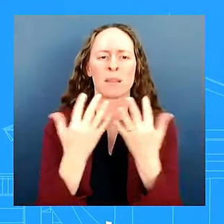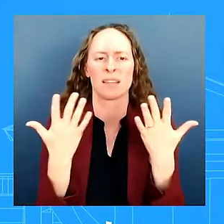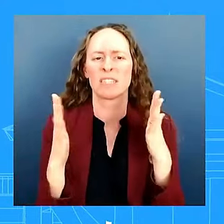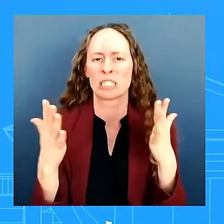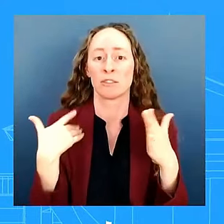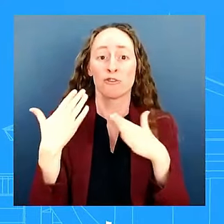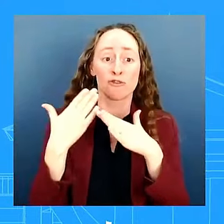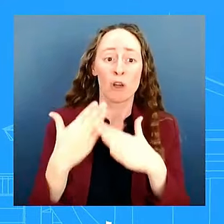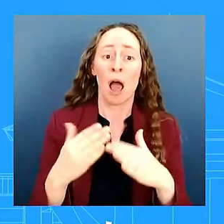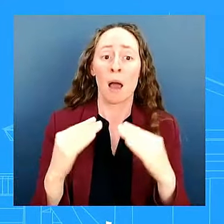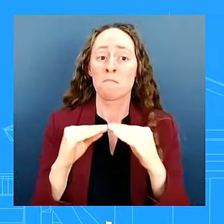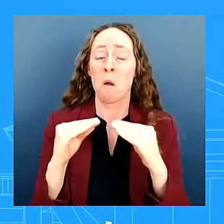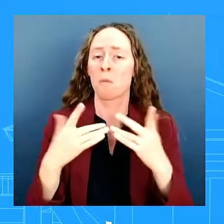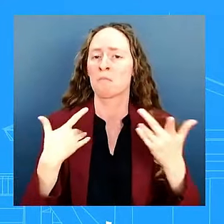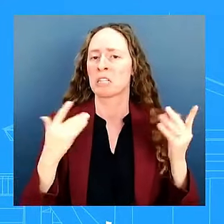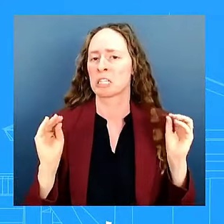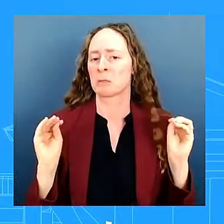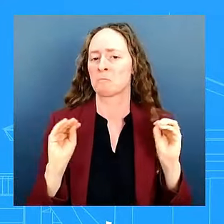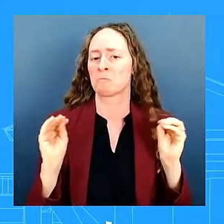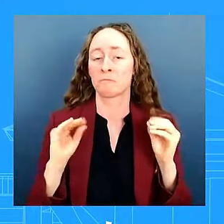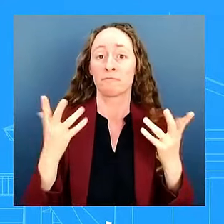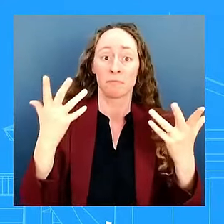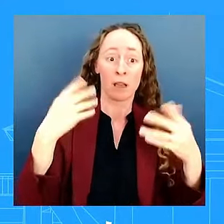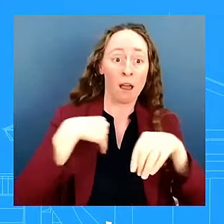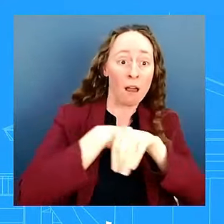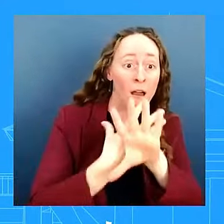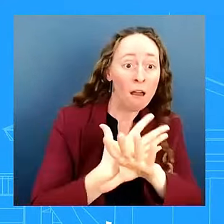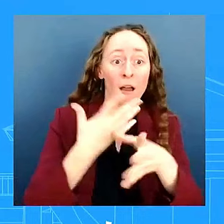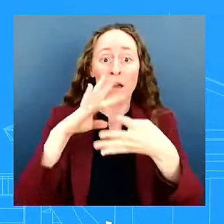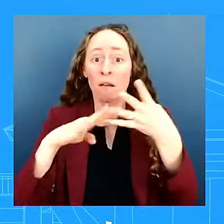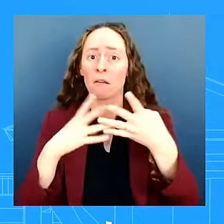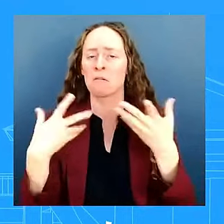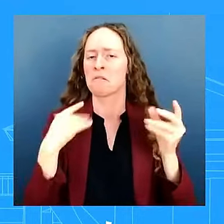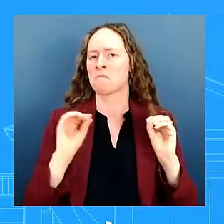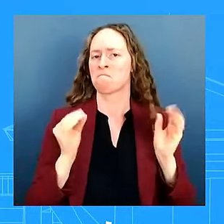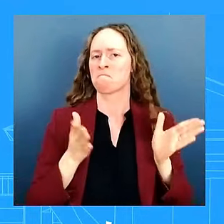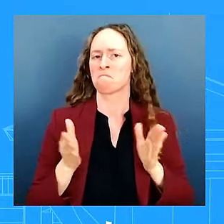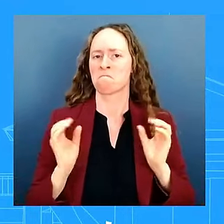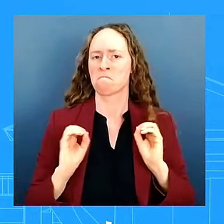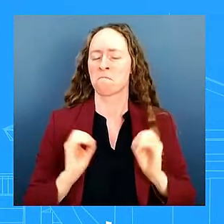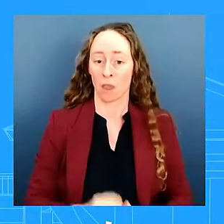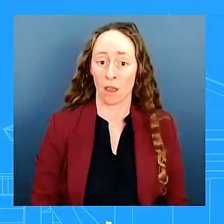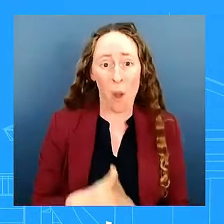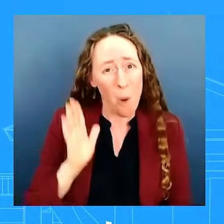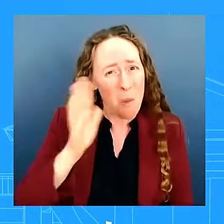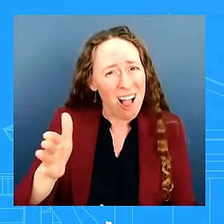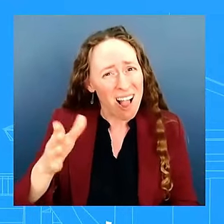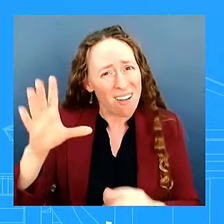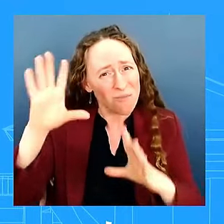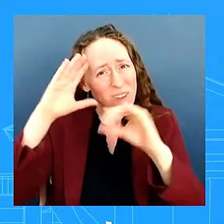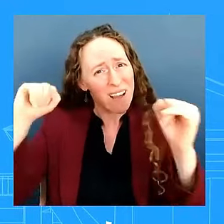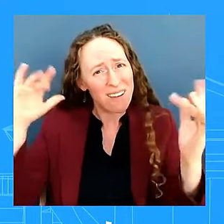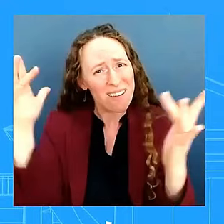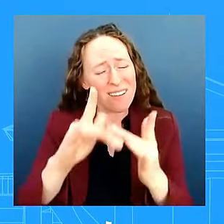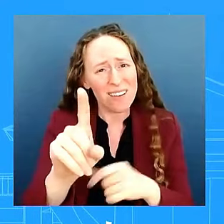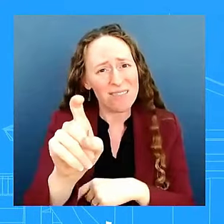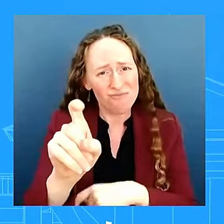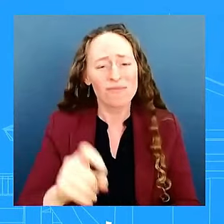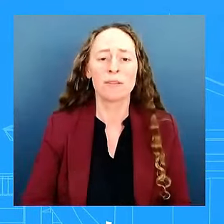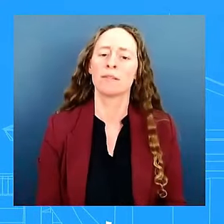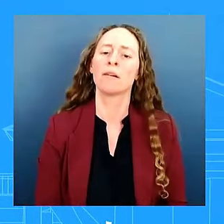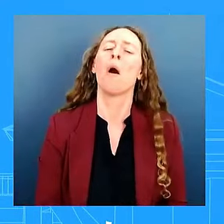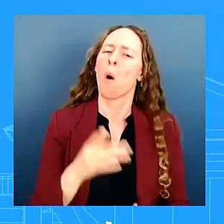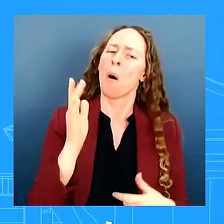that are those with the president i mean is he going we're working on we're working on additional calls and i just don't have to share anything